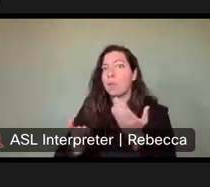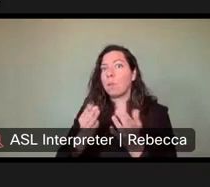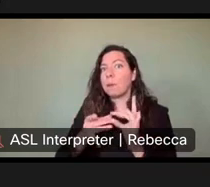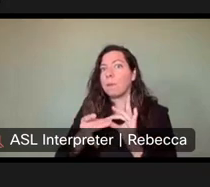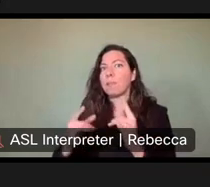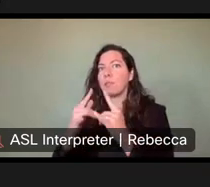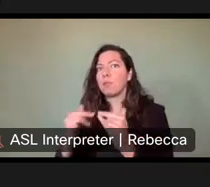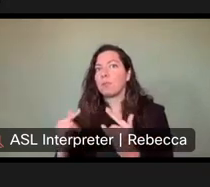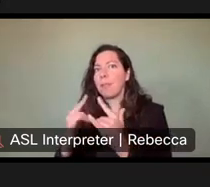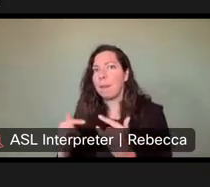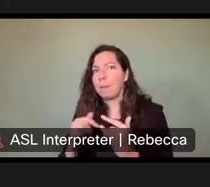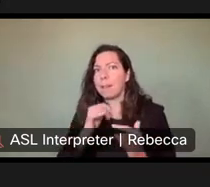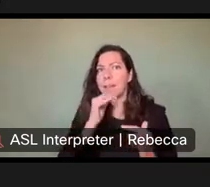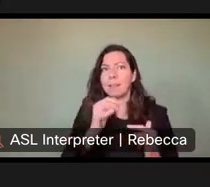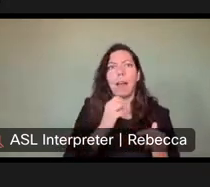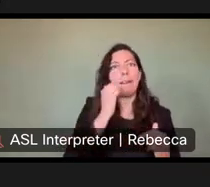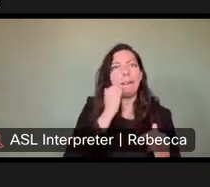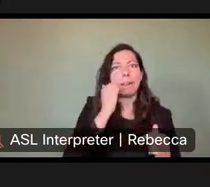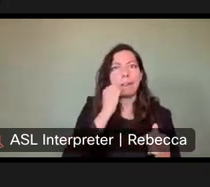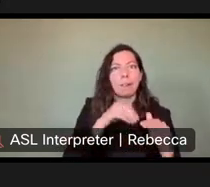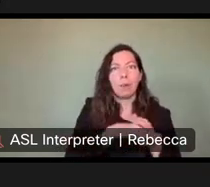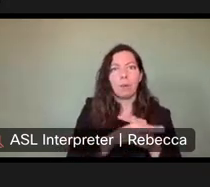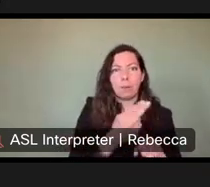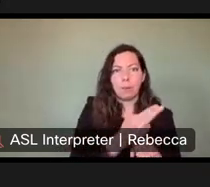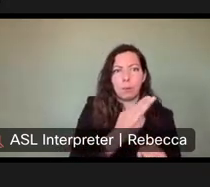Uh, for reference, one tenth of a.